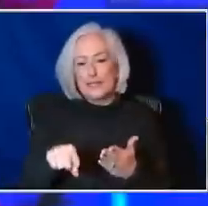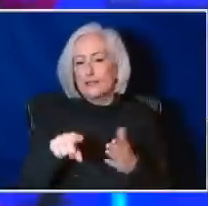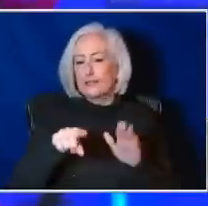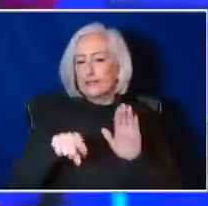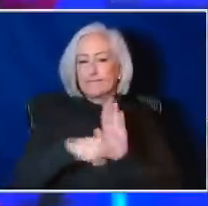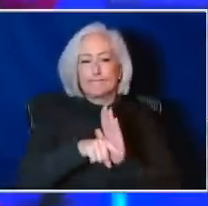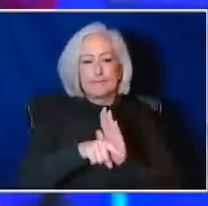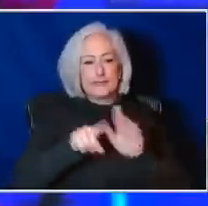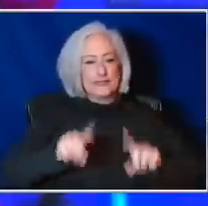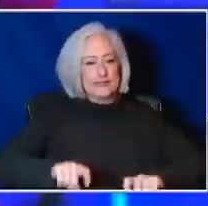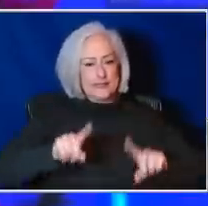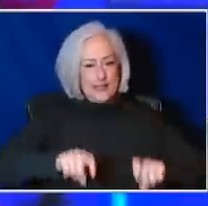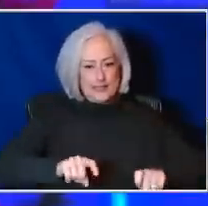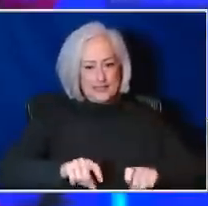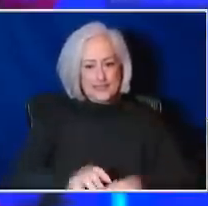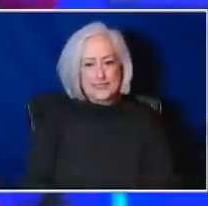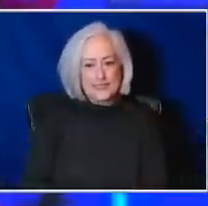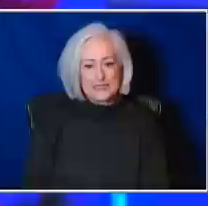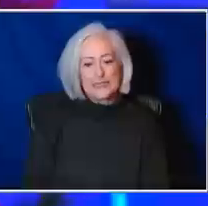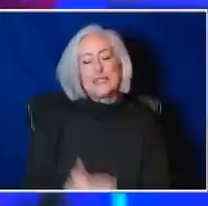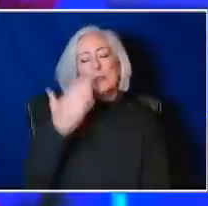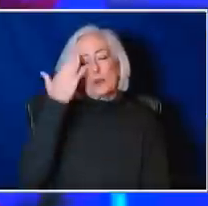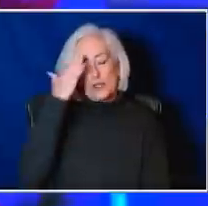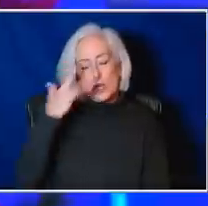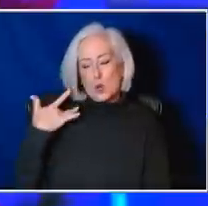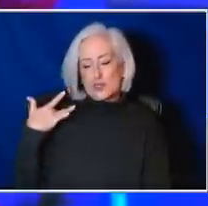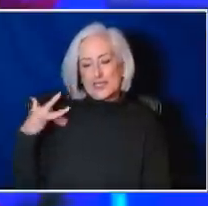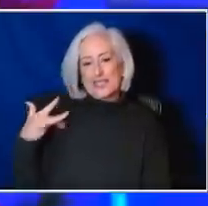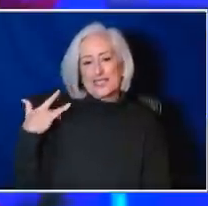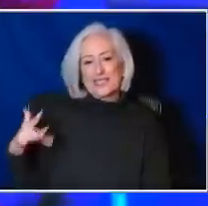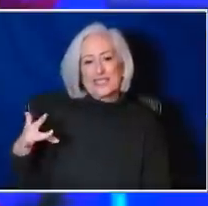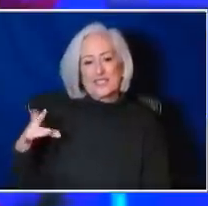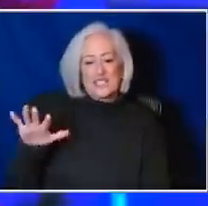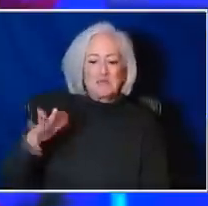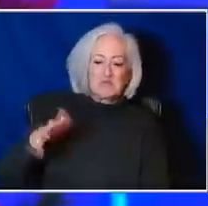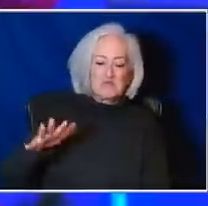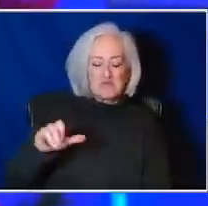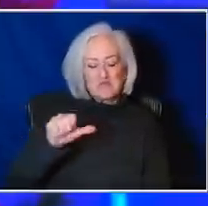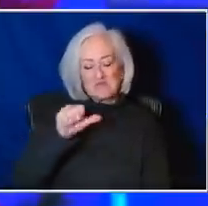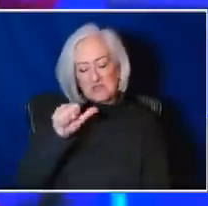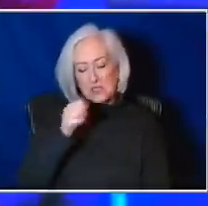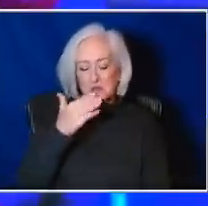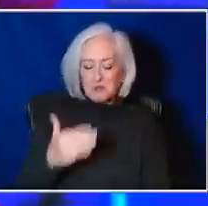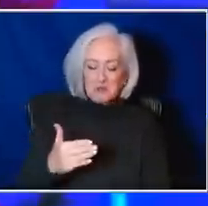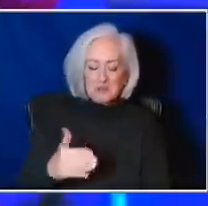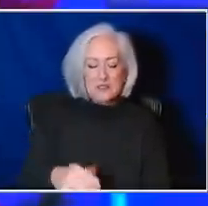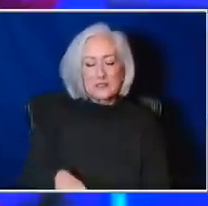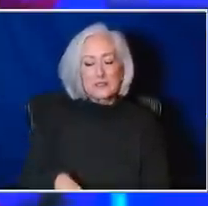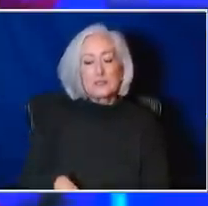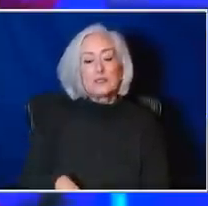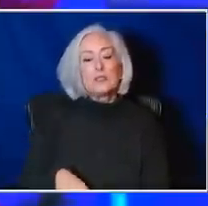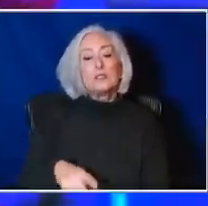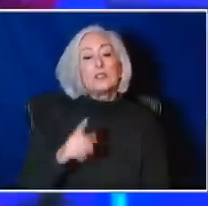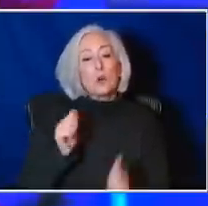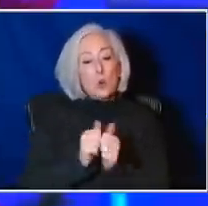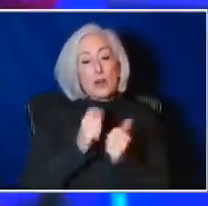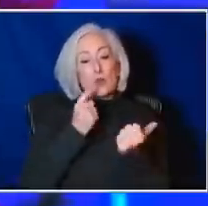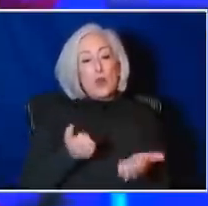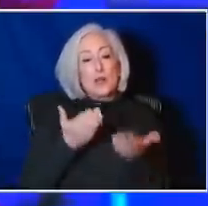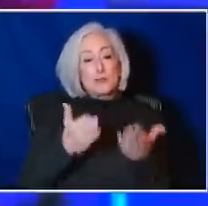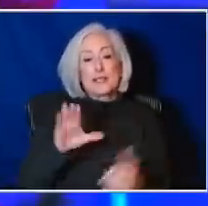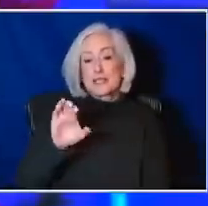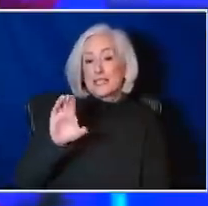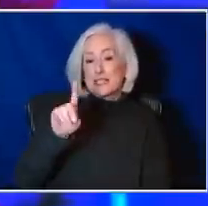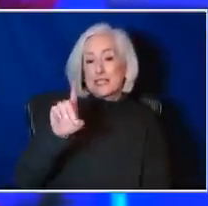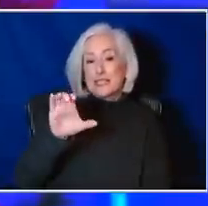again, we know the sensitivity of antigen tests aren't necessarily that good. And certainly I think with the recommendations of the CDC of you can get